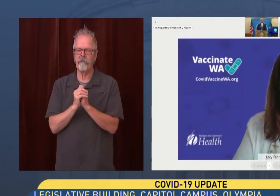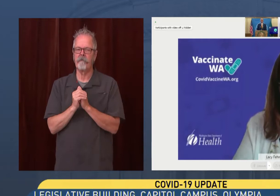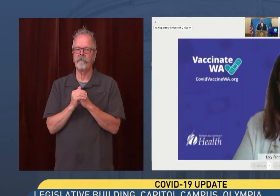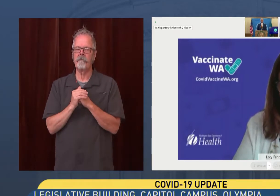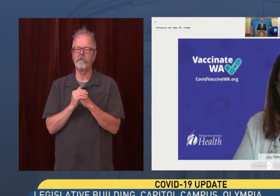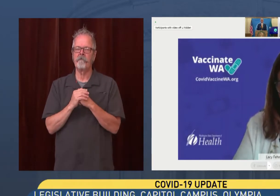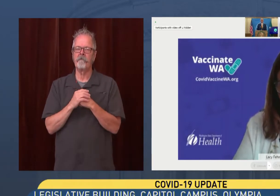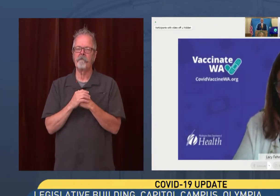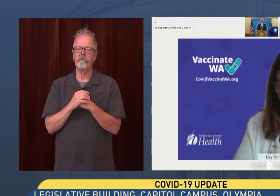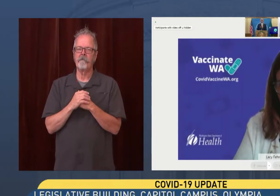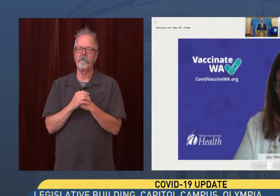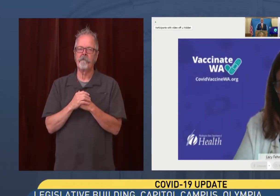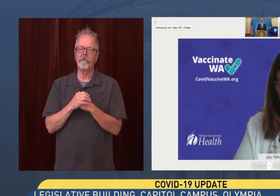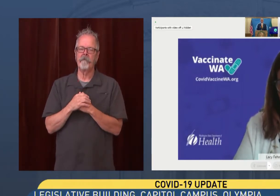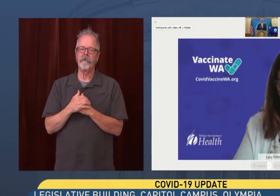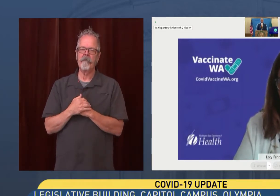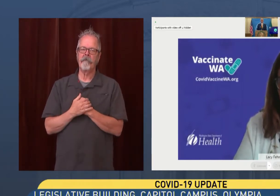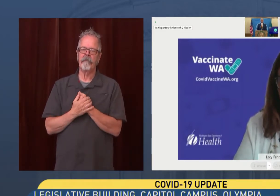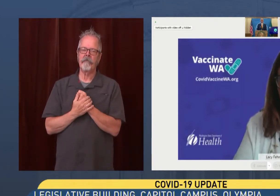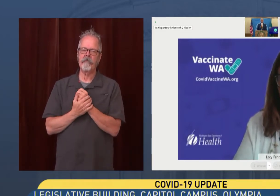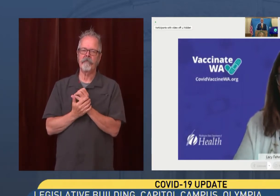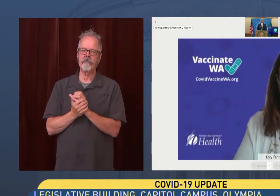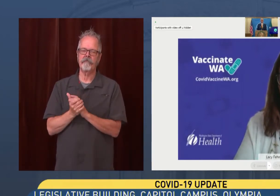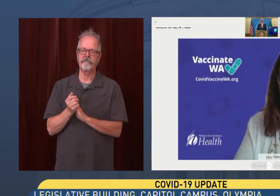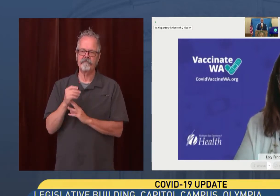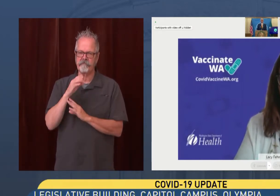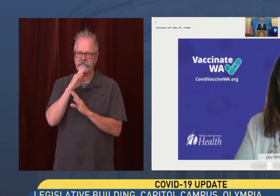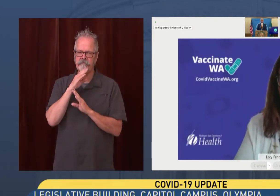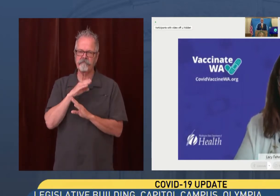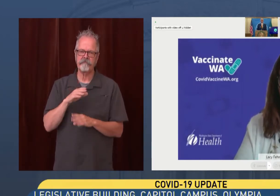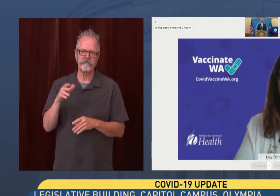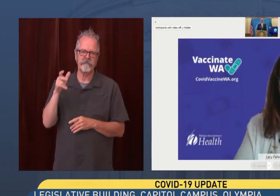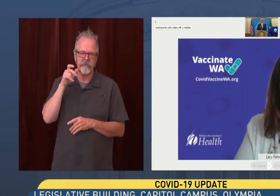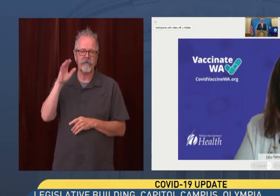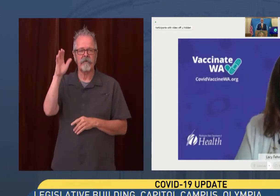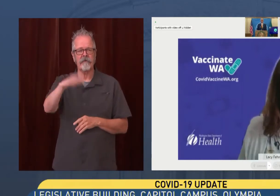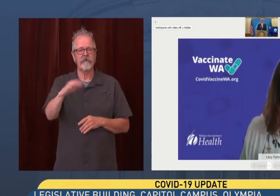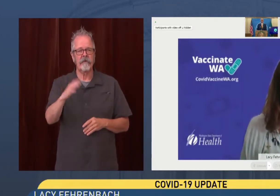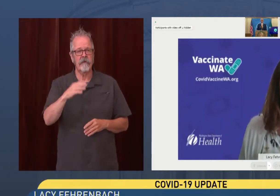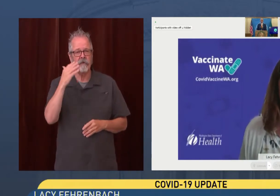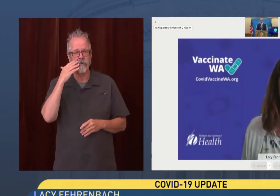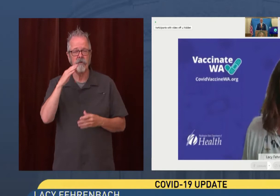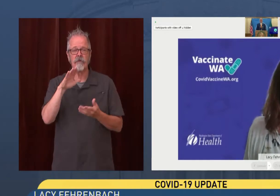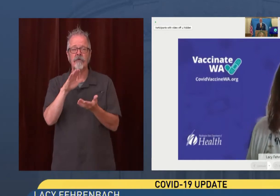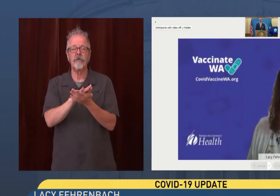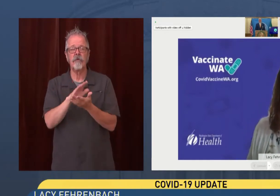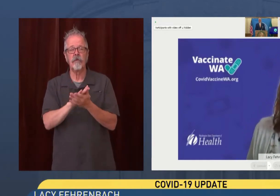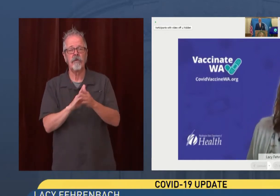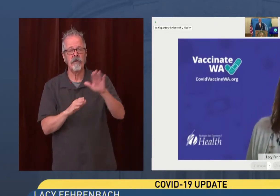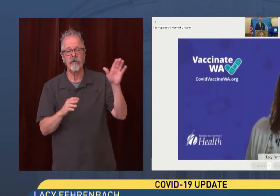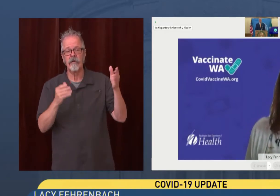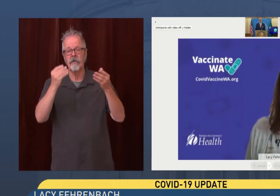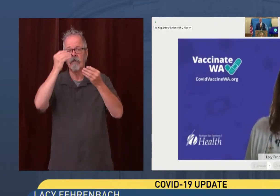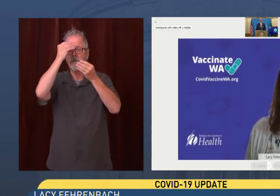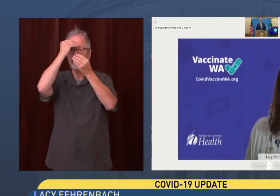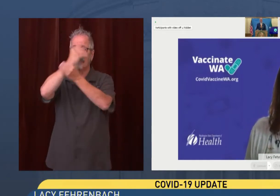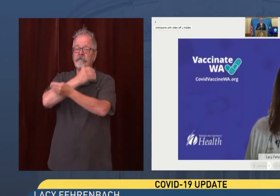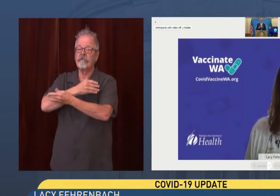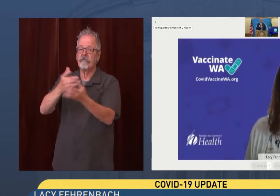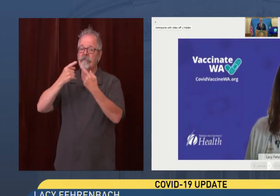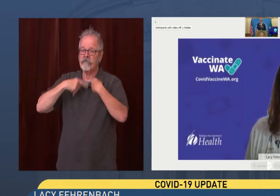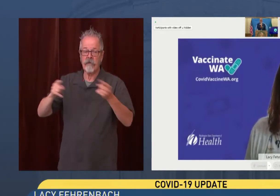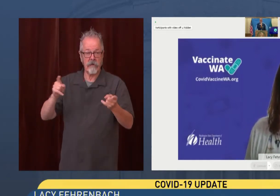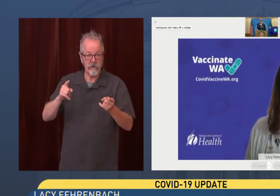what is included in the school guidance. You heard the Governor mention a requirement that schools